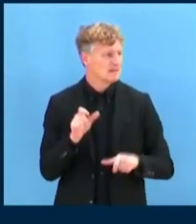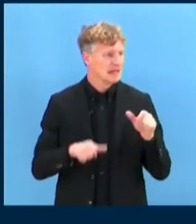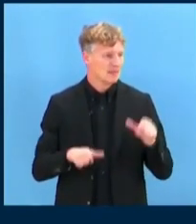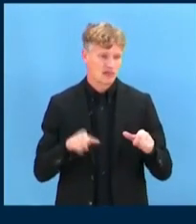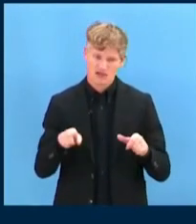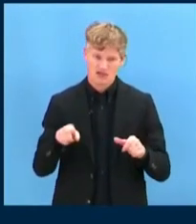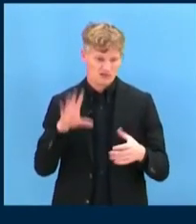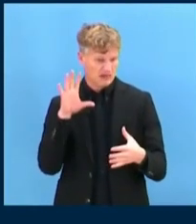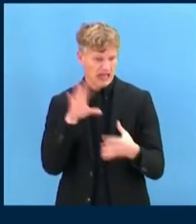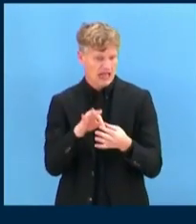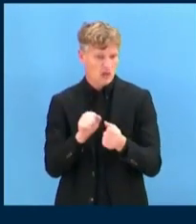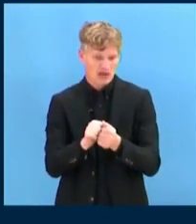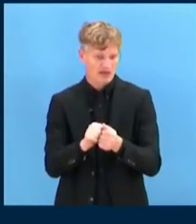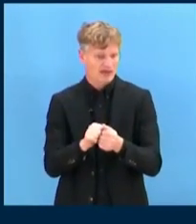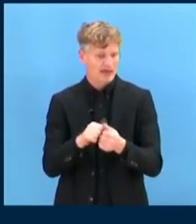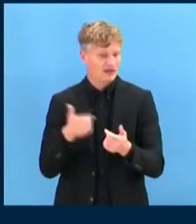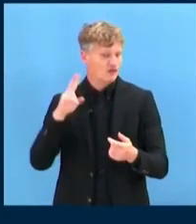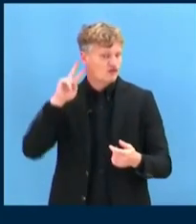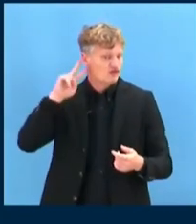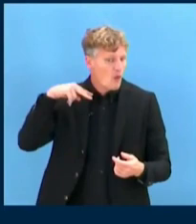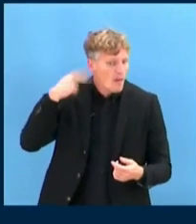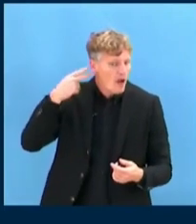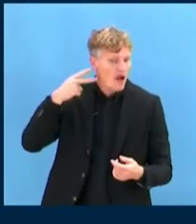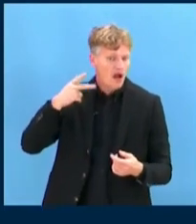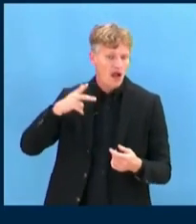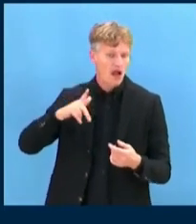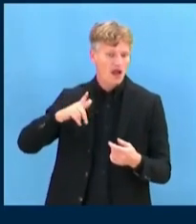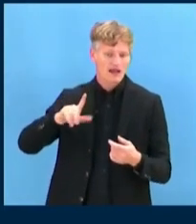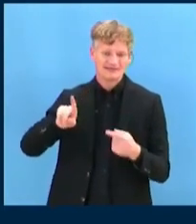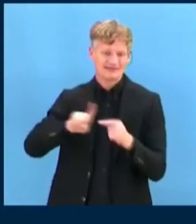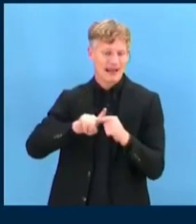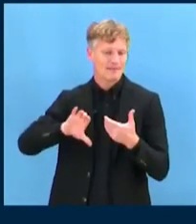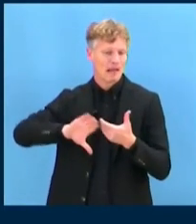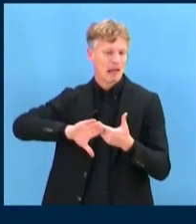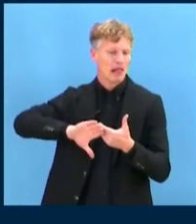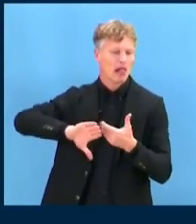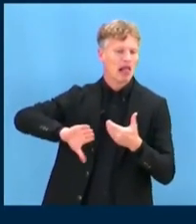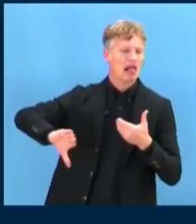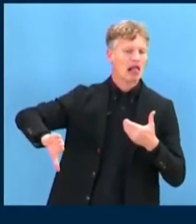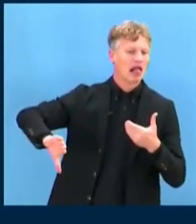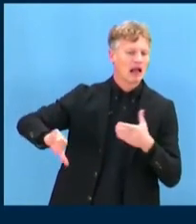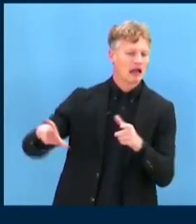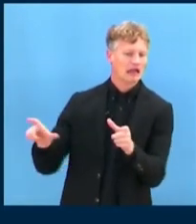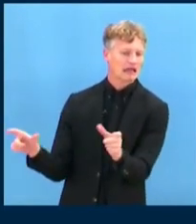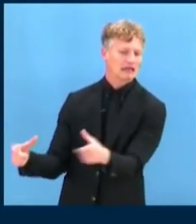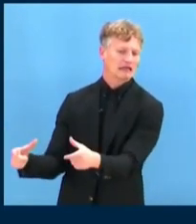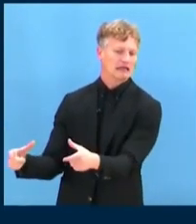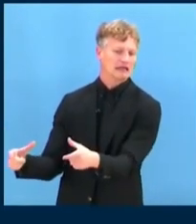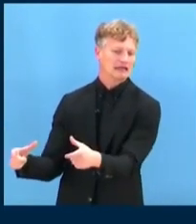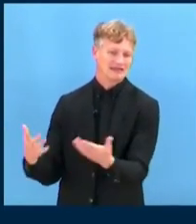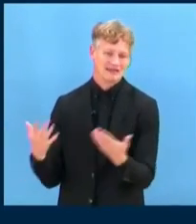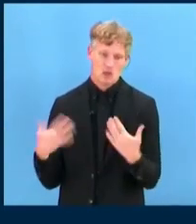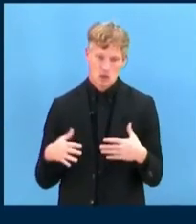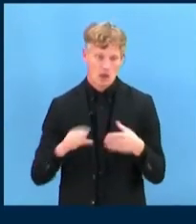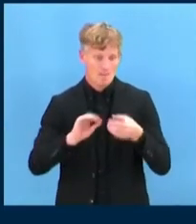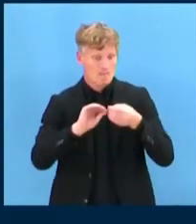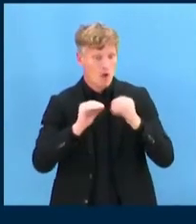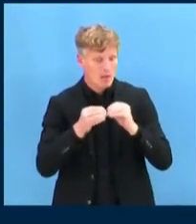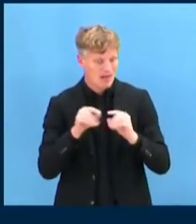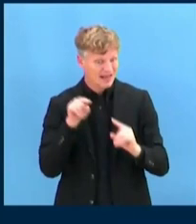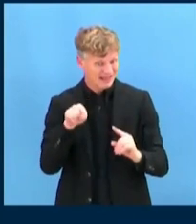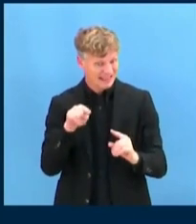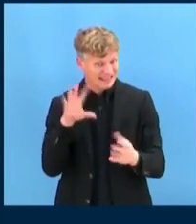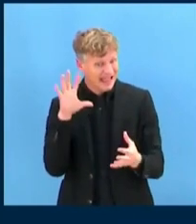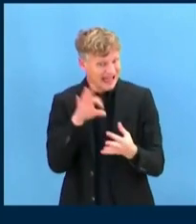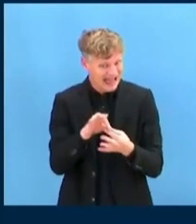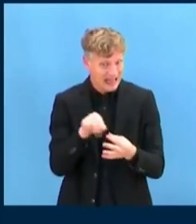communities. And the problem is that this has happened in the formally and institutionally inclusive manner of the EU member